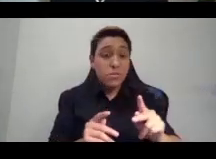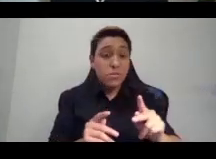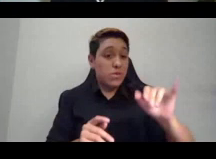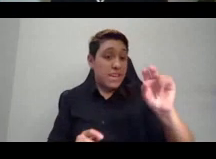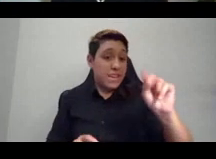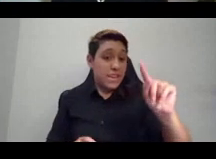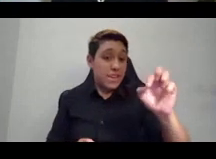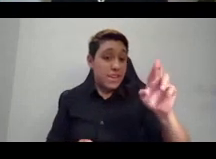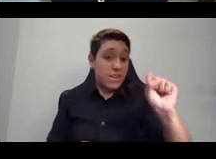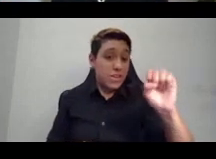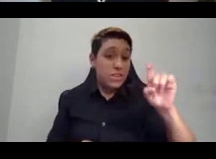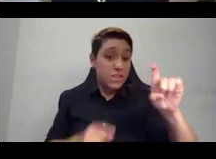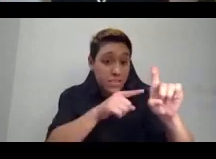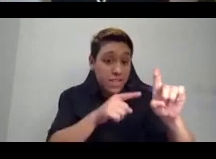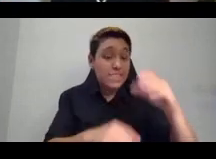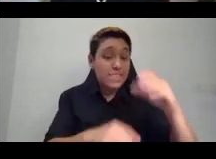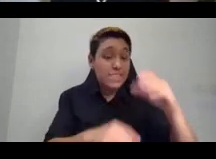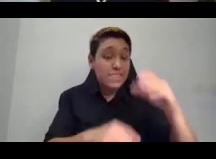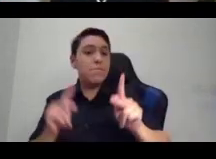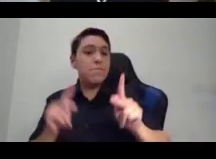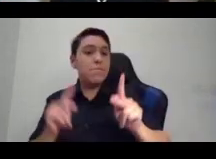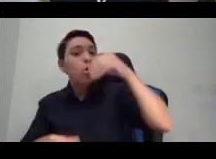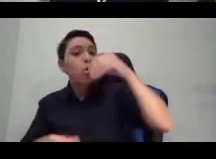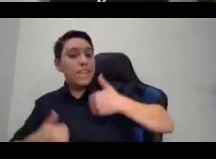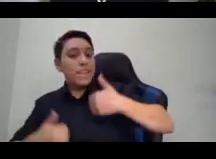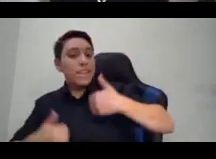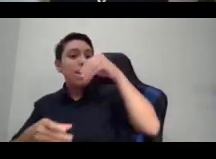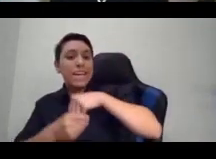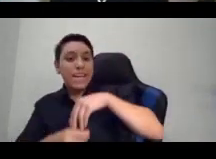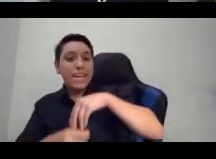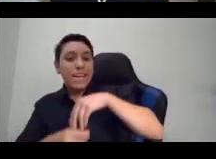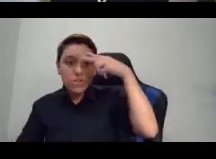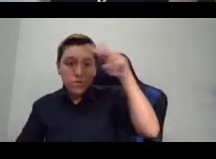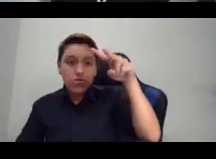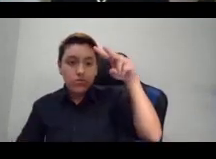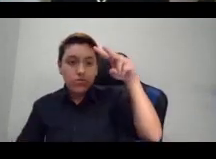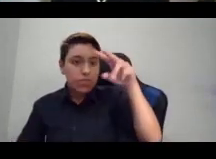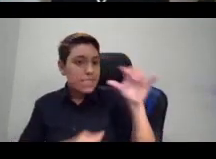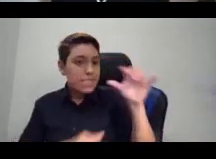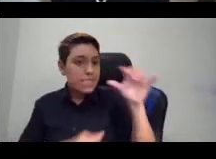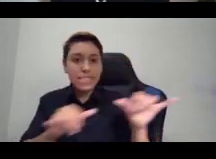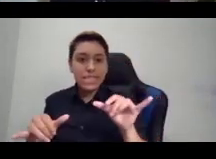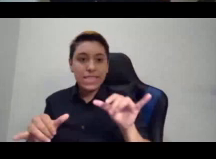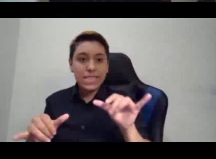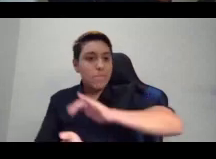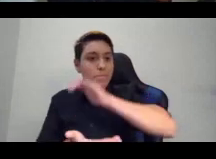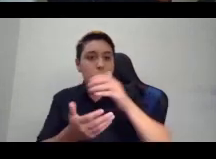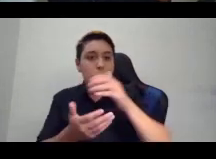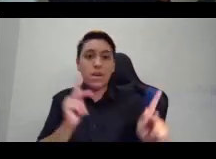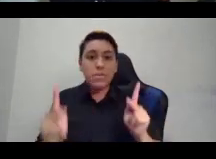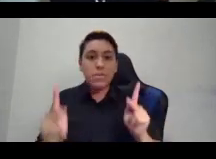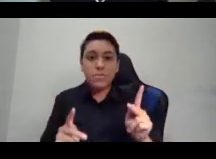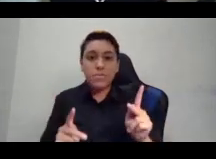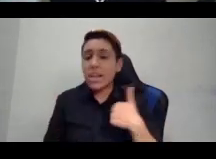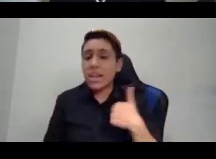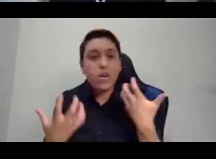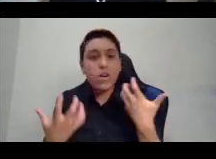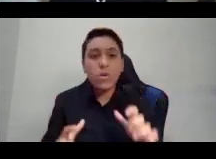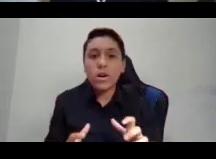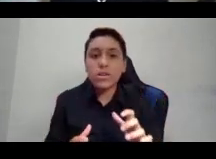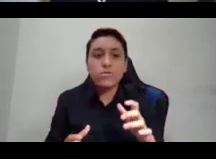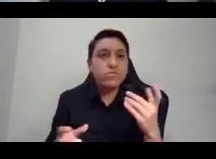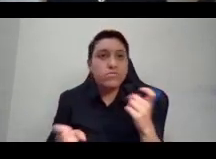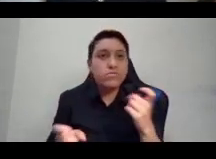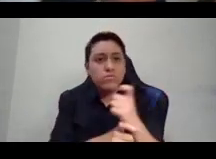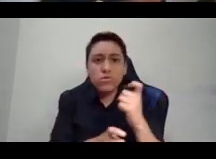Mexico. Mexico. And that's not to say that that's not to be flippant or to make a joke.